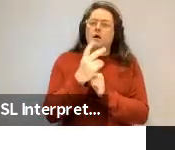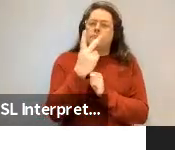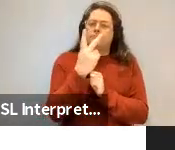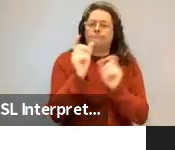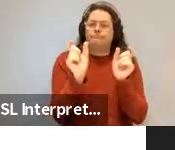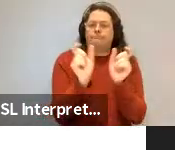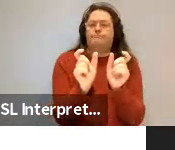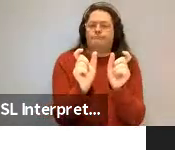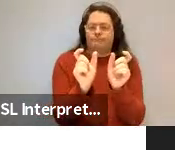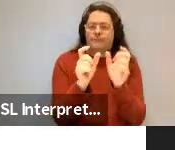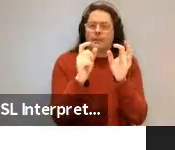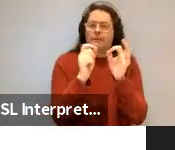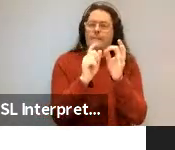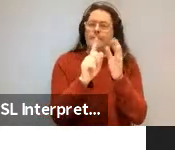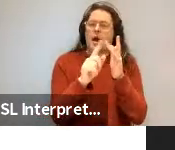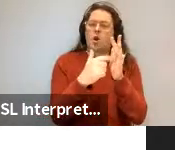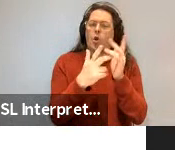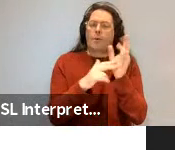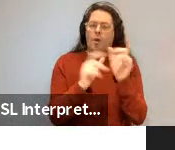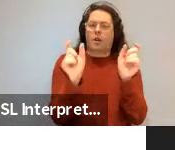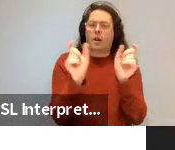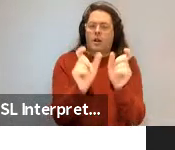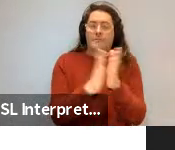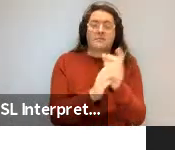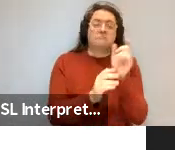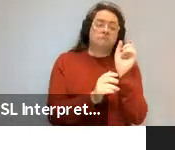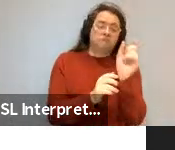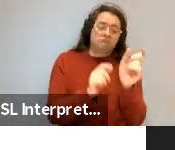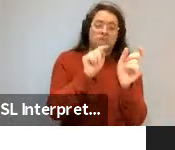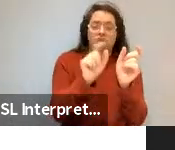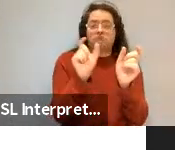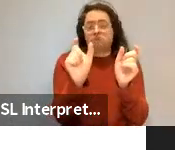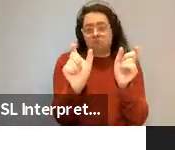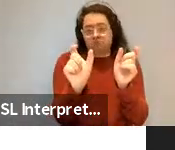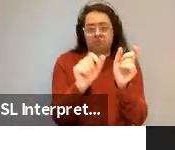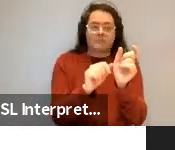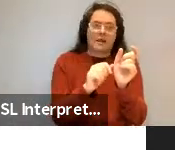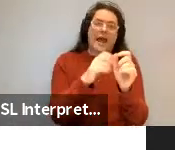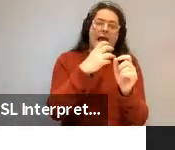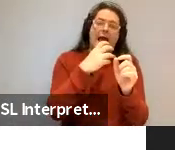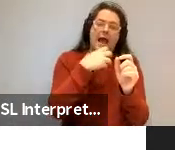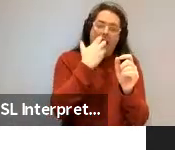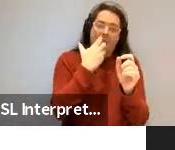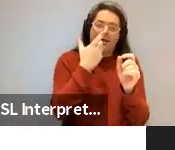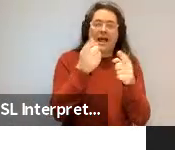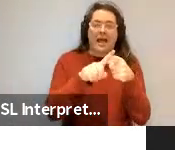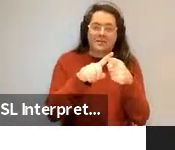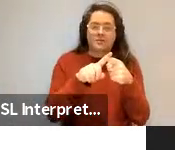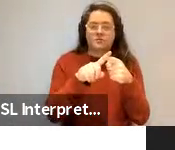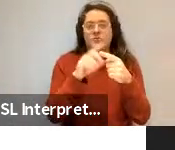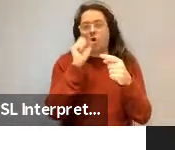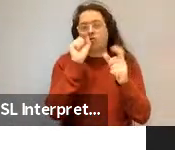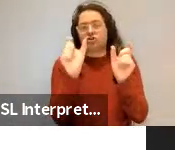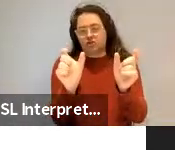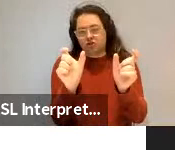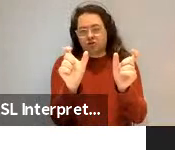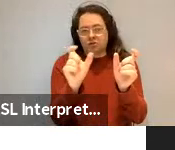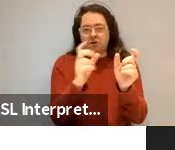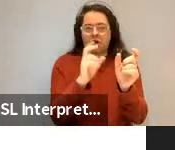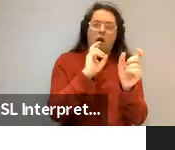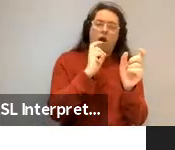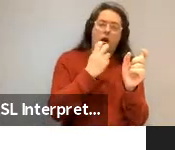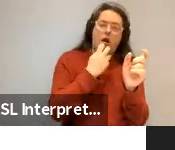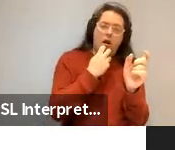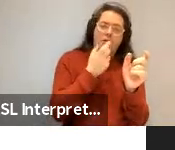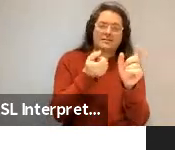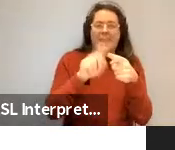them. So, you know, apples and oranges. And the ordering of binomials, the word order, tends